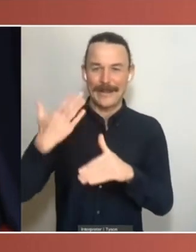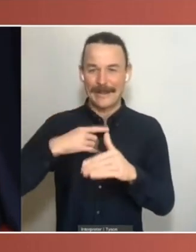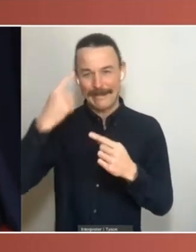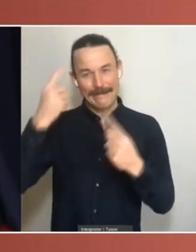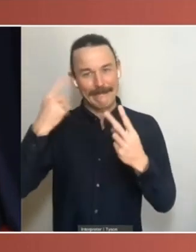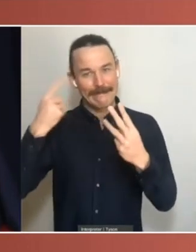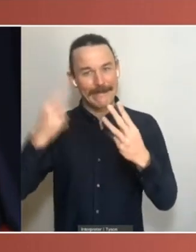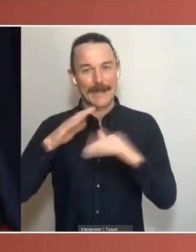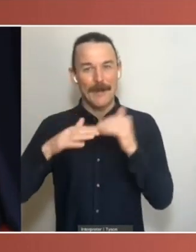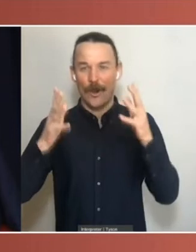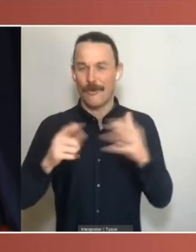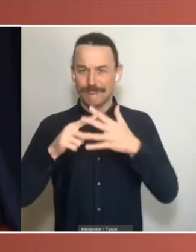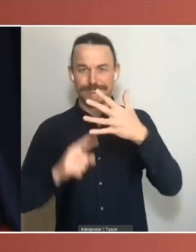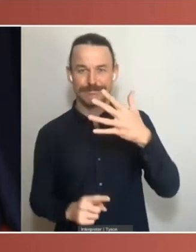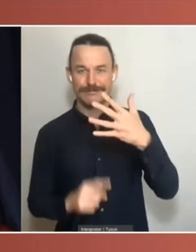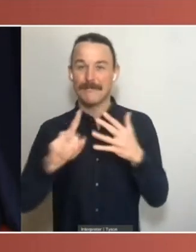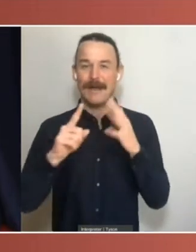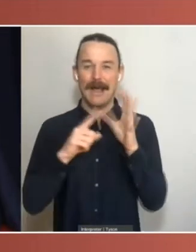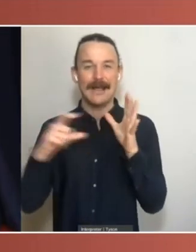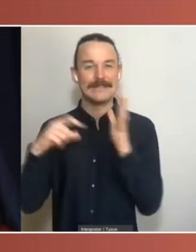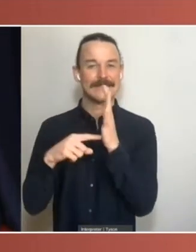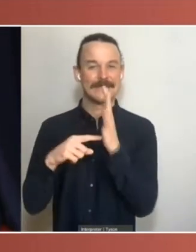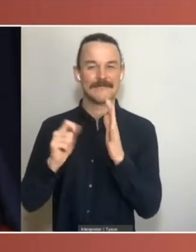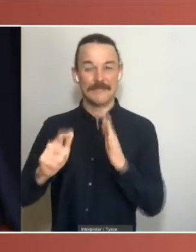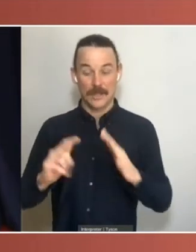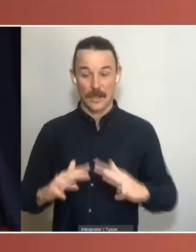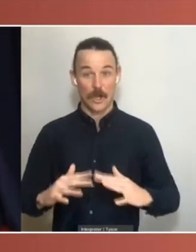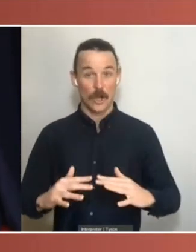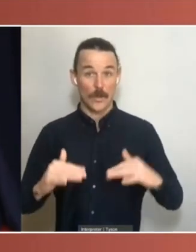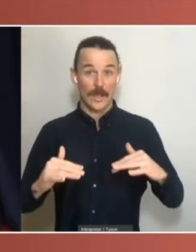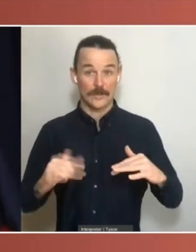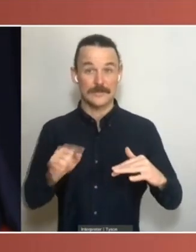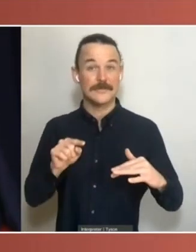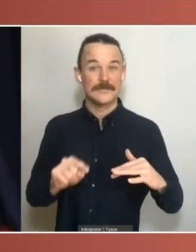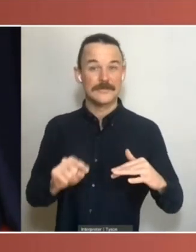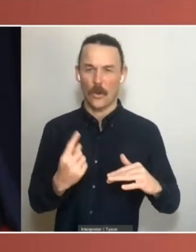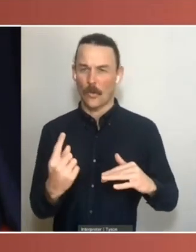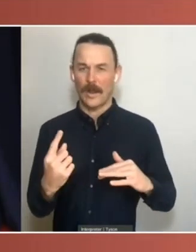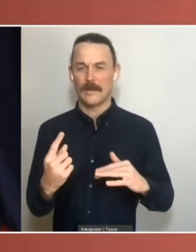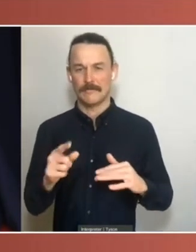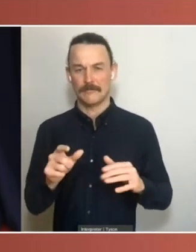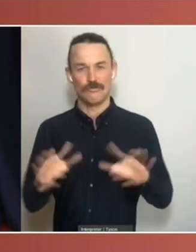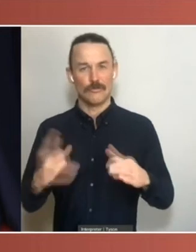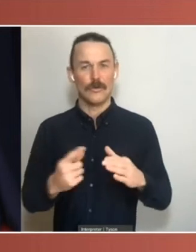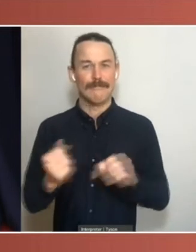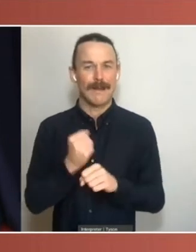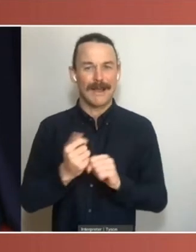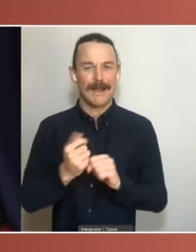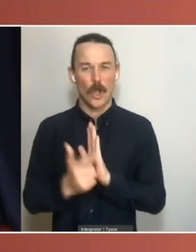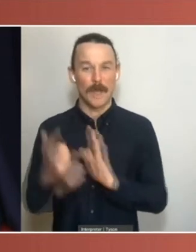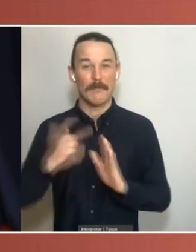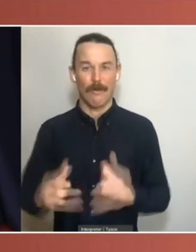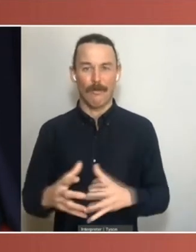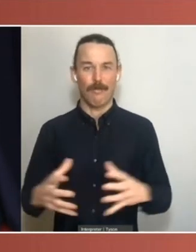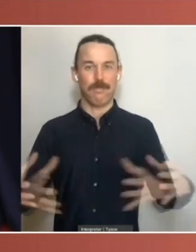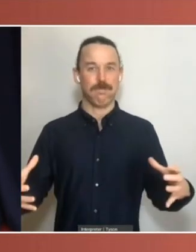case for kind of that lower house being the sole legislature, I think it's mostly about its size, not the lack of a need for one. And you